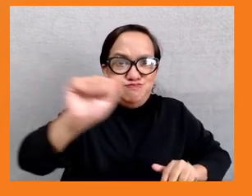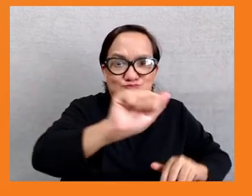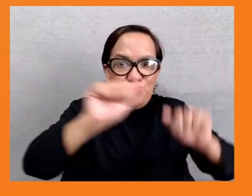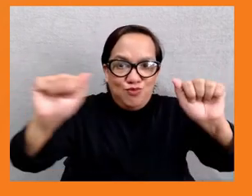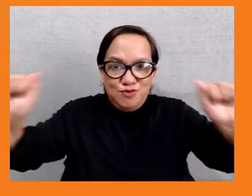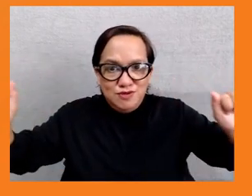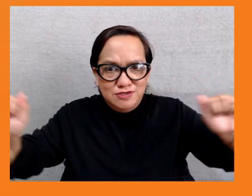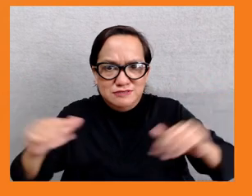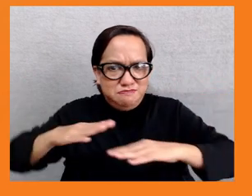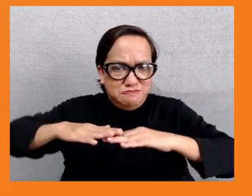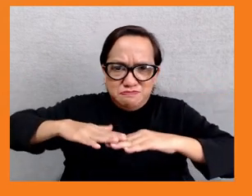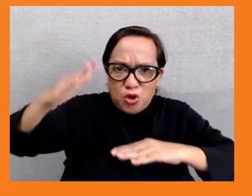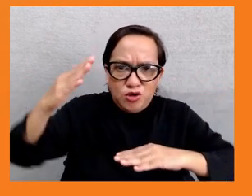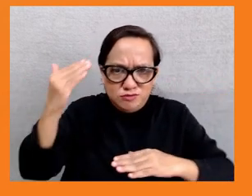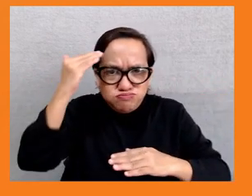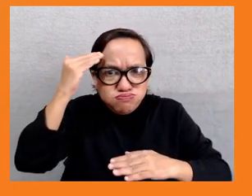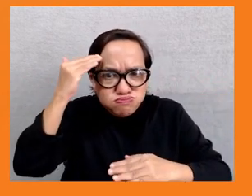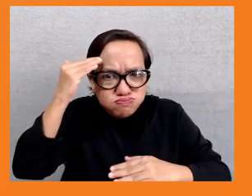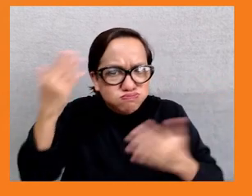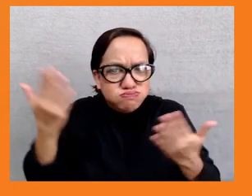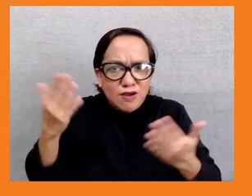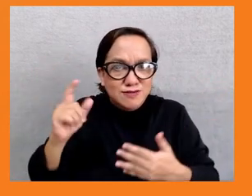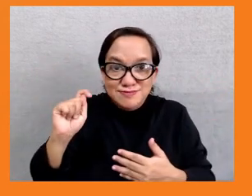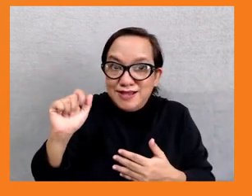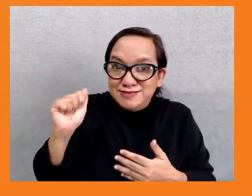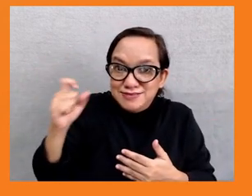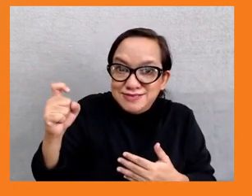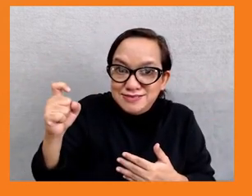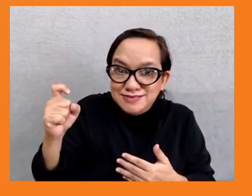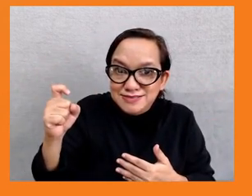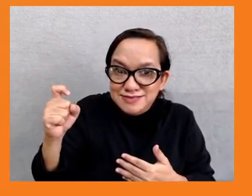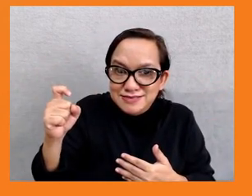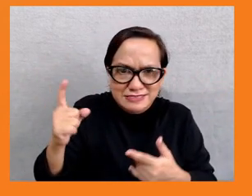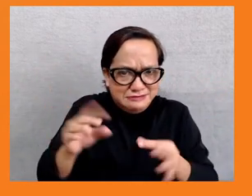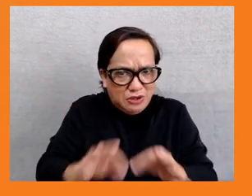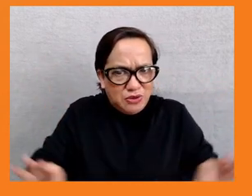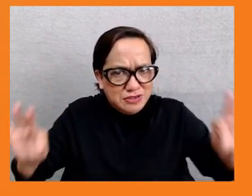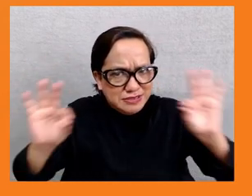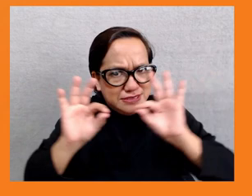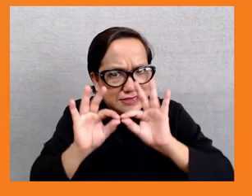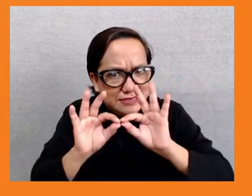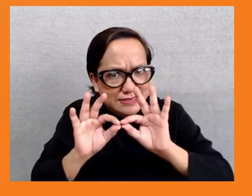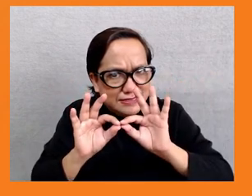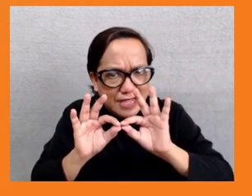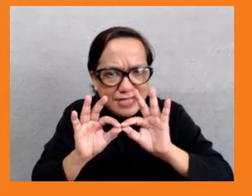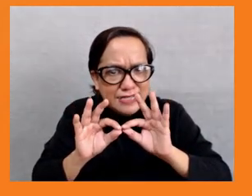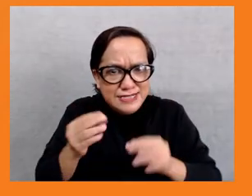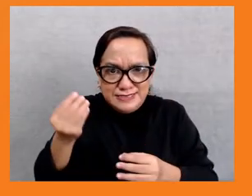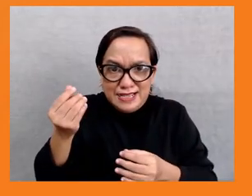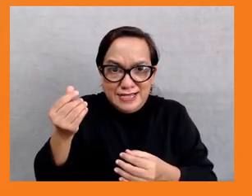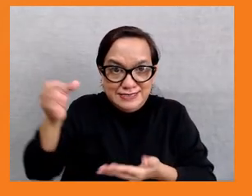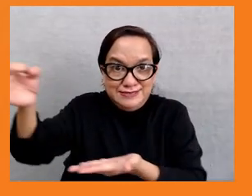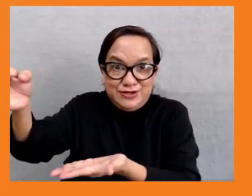Progressive income taxes also require very good information on people's income, which is challenging when there's a high degree of informality.